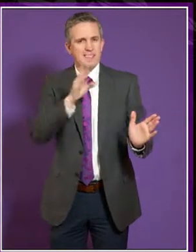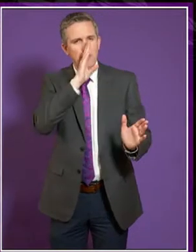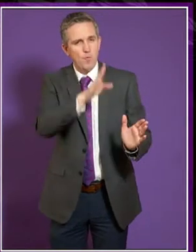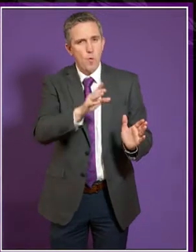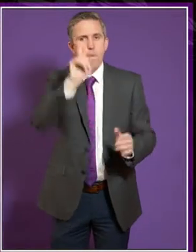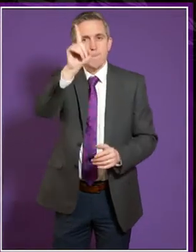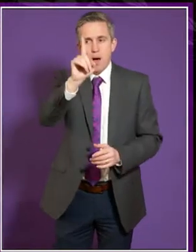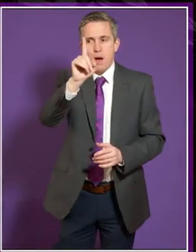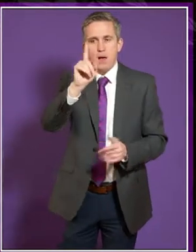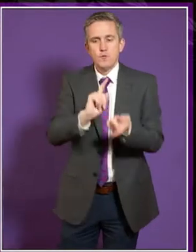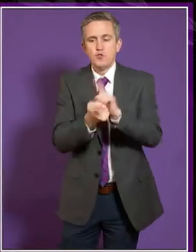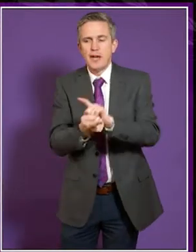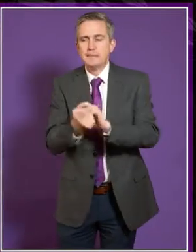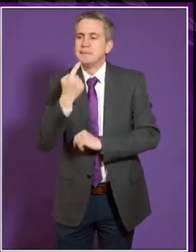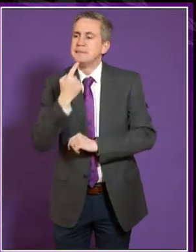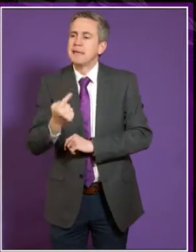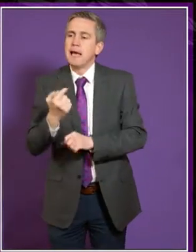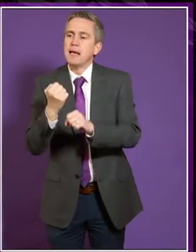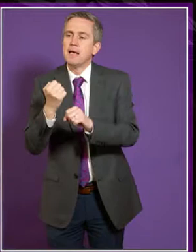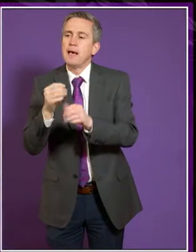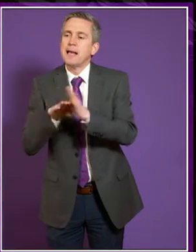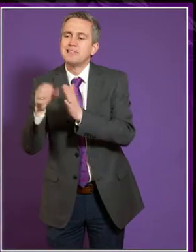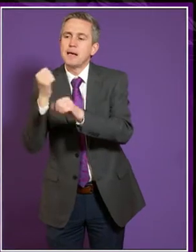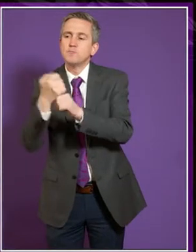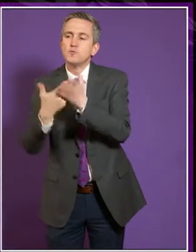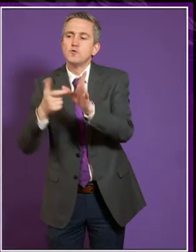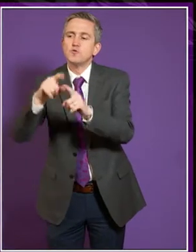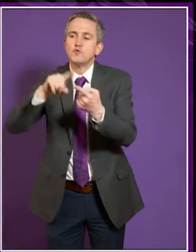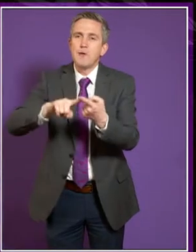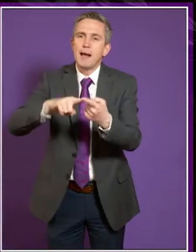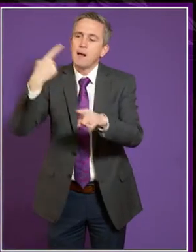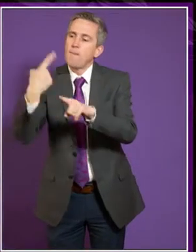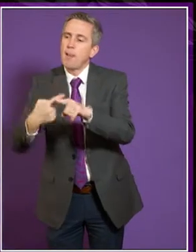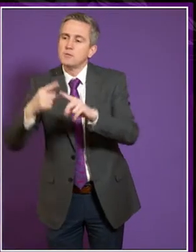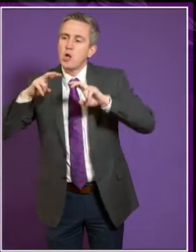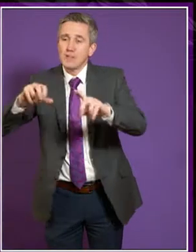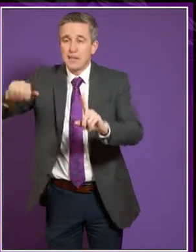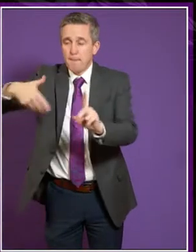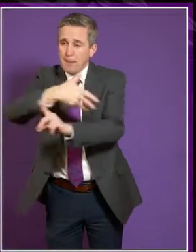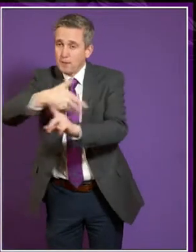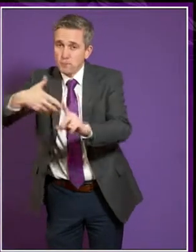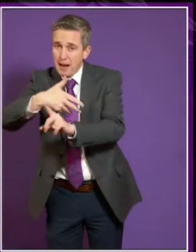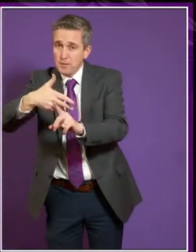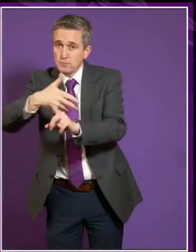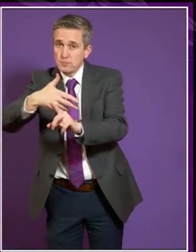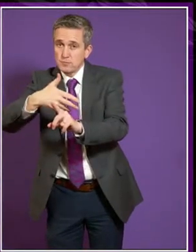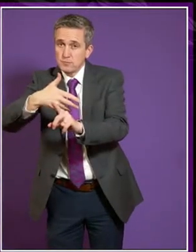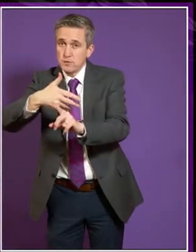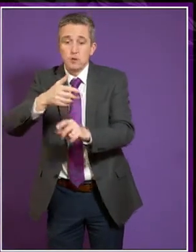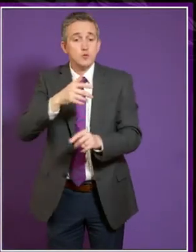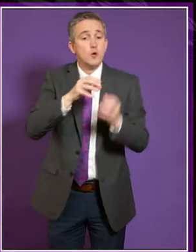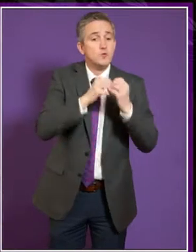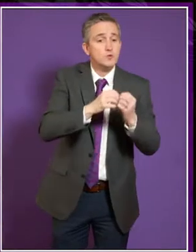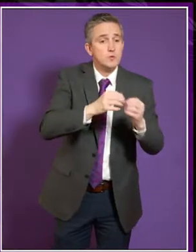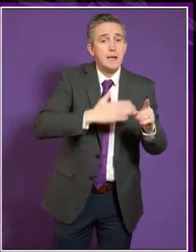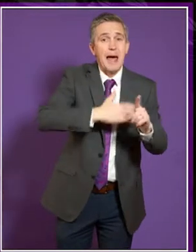saying that you're weighing those exam grades differently for different students, you know, to the student who might have the higher exam grades